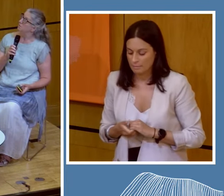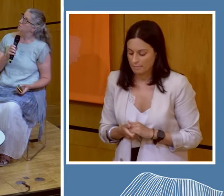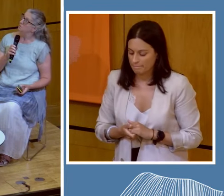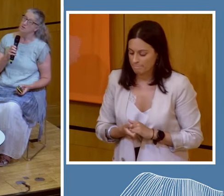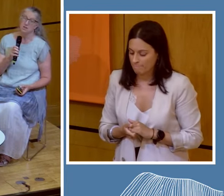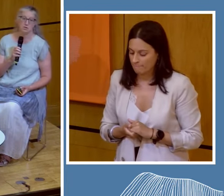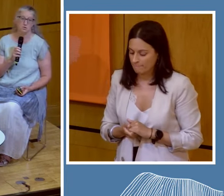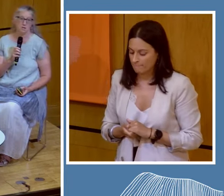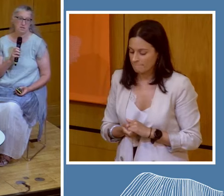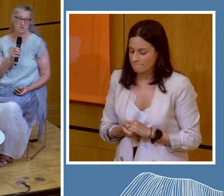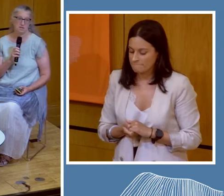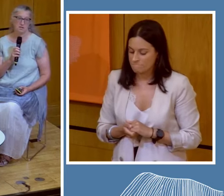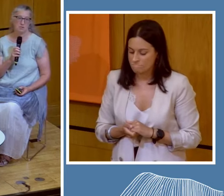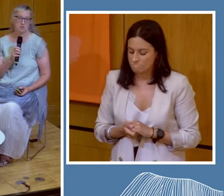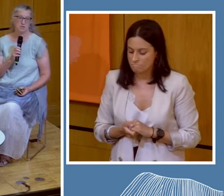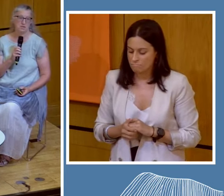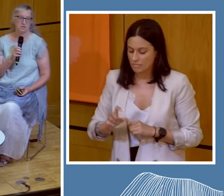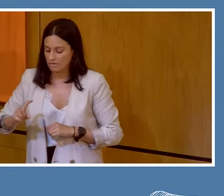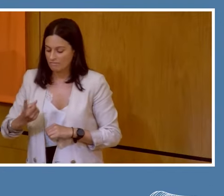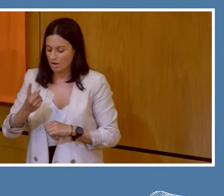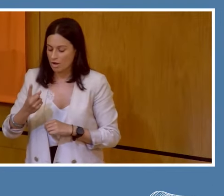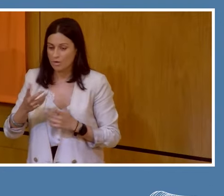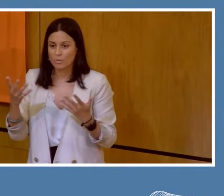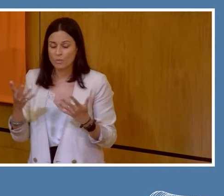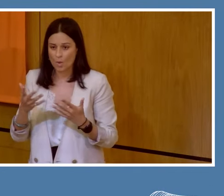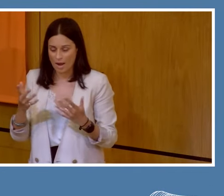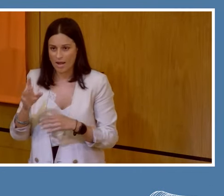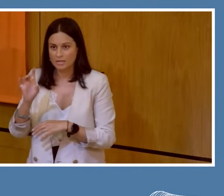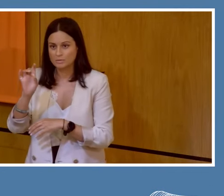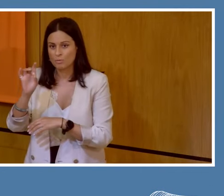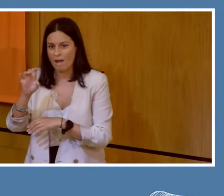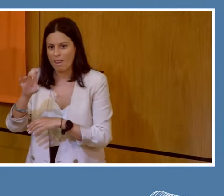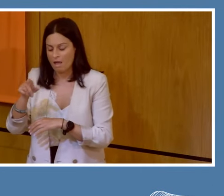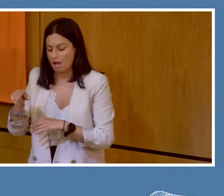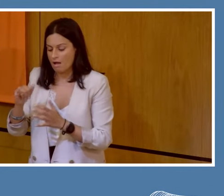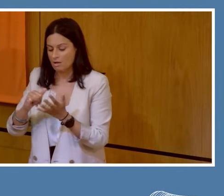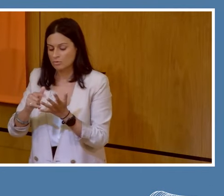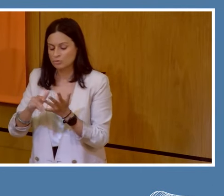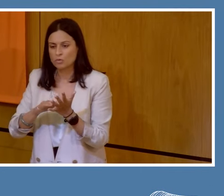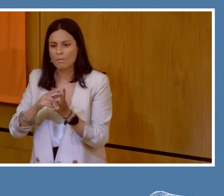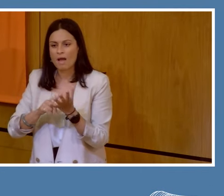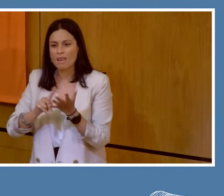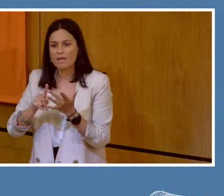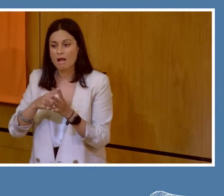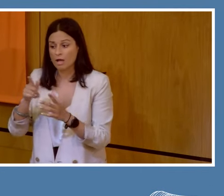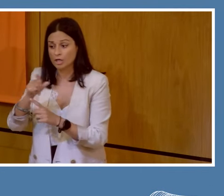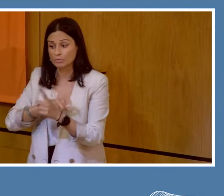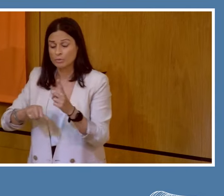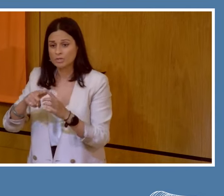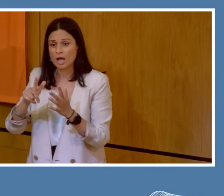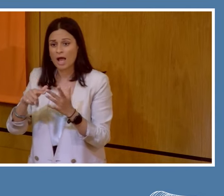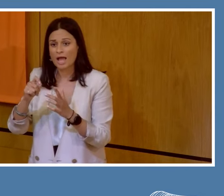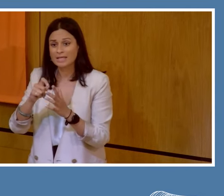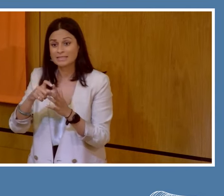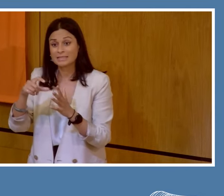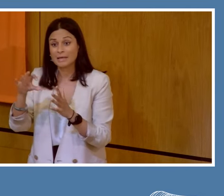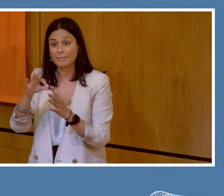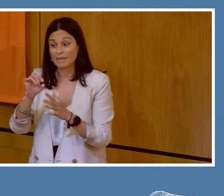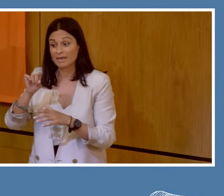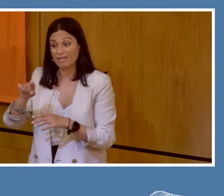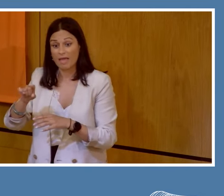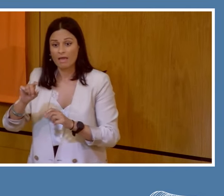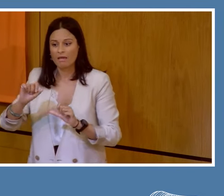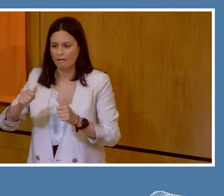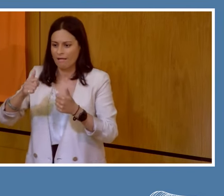So the first story concerns a community in Somalia. So the there are community, there are IDPs. They're living on someone else's